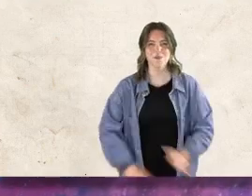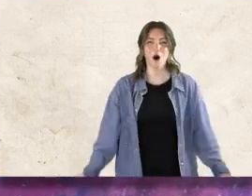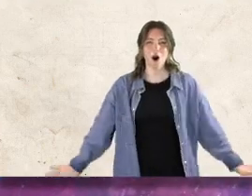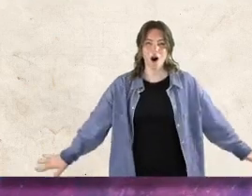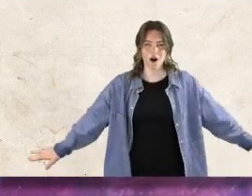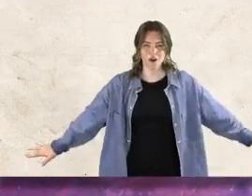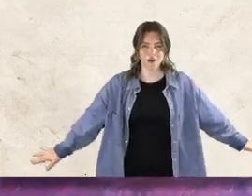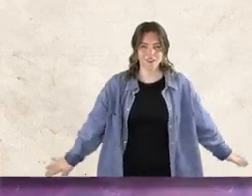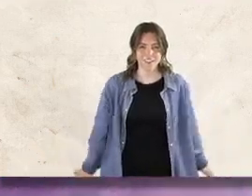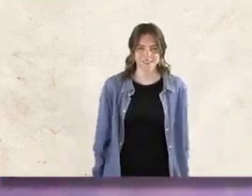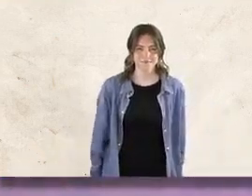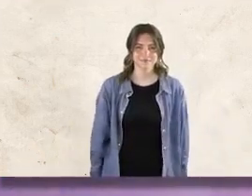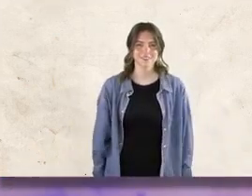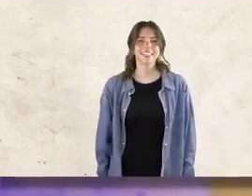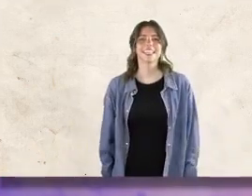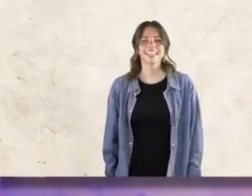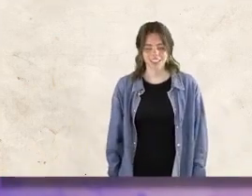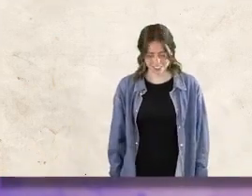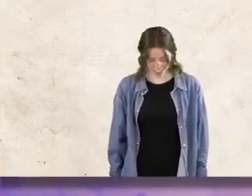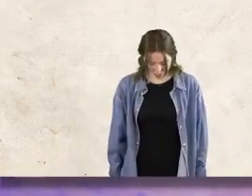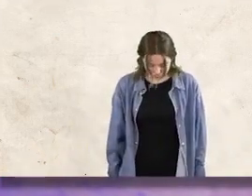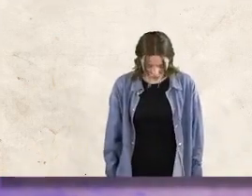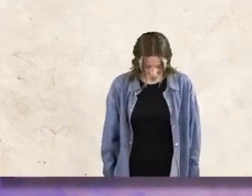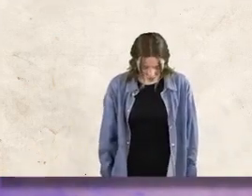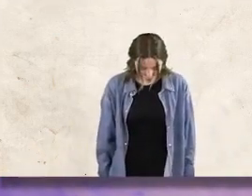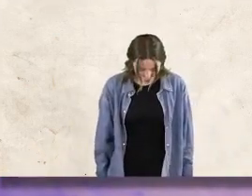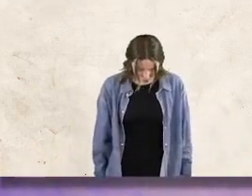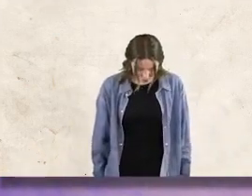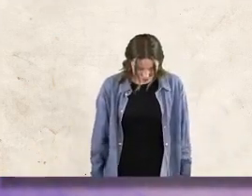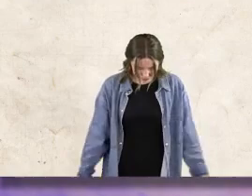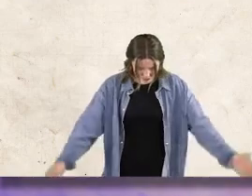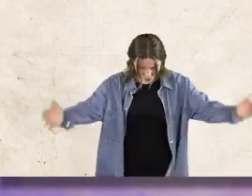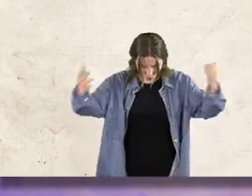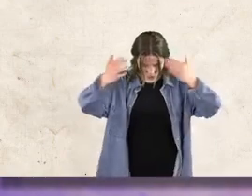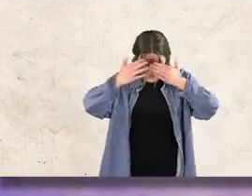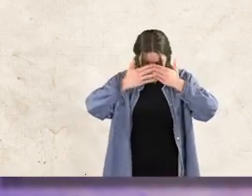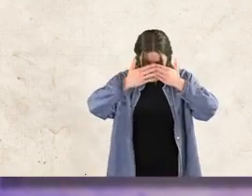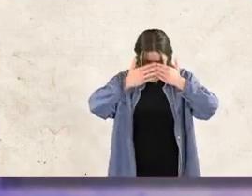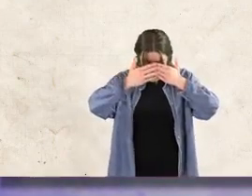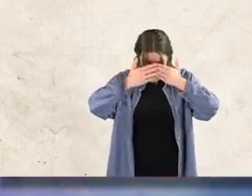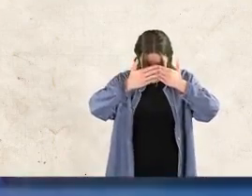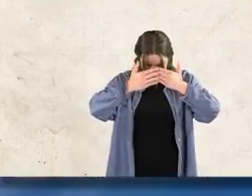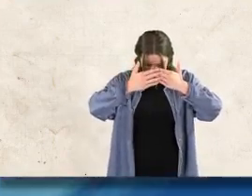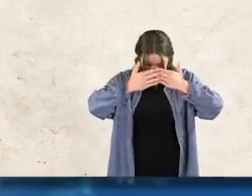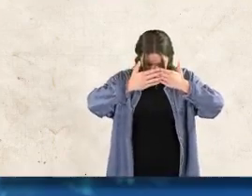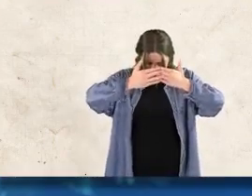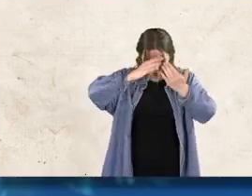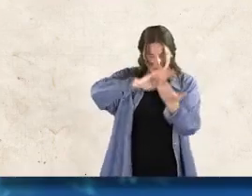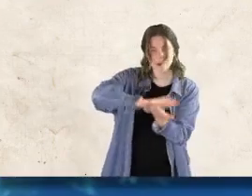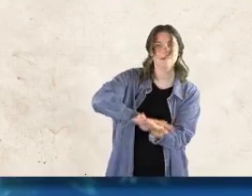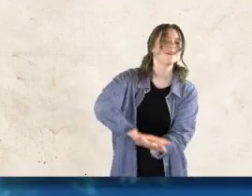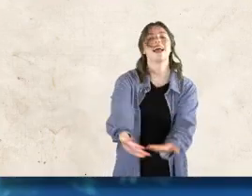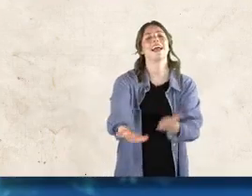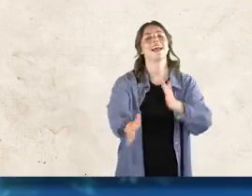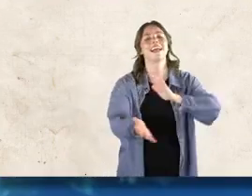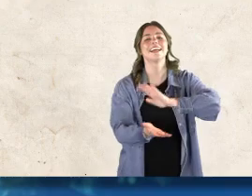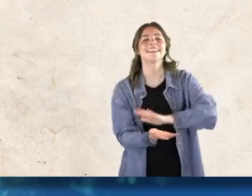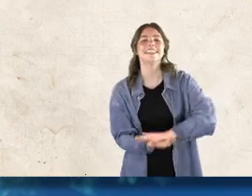no more Neither shall there be mourning, nor crying, nor